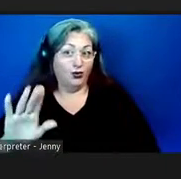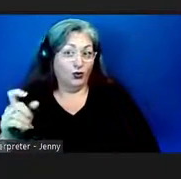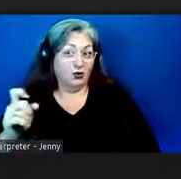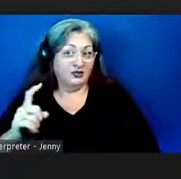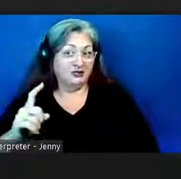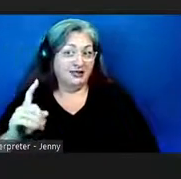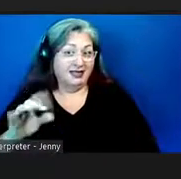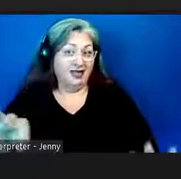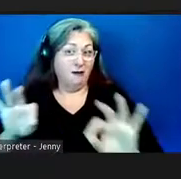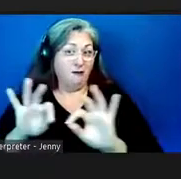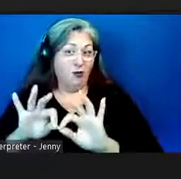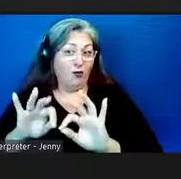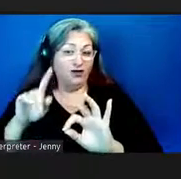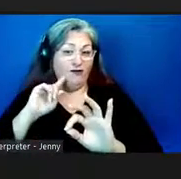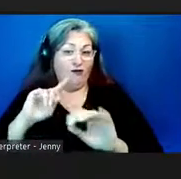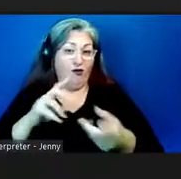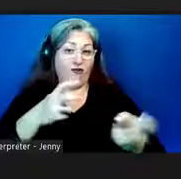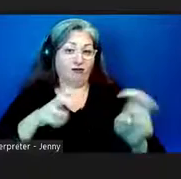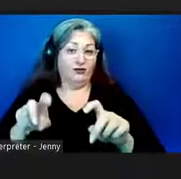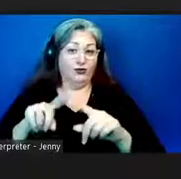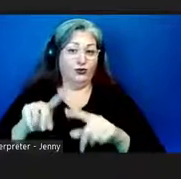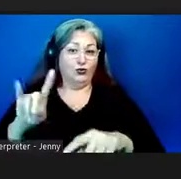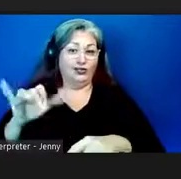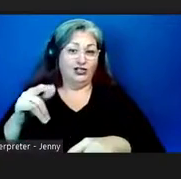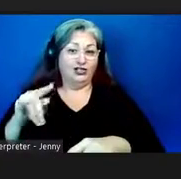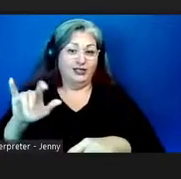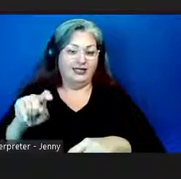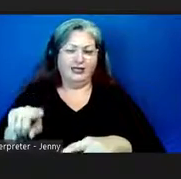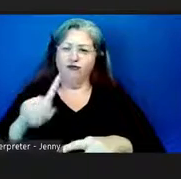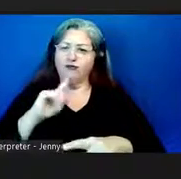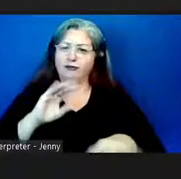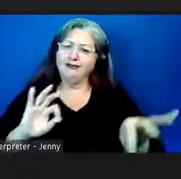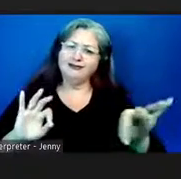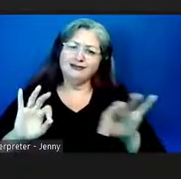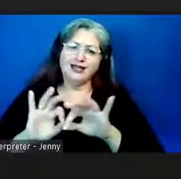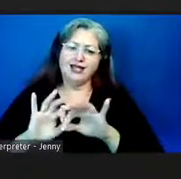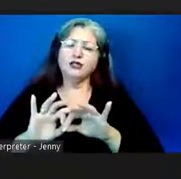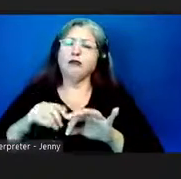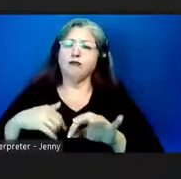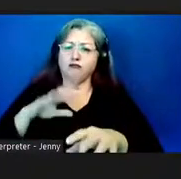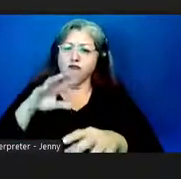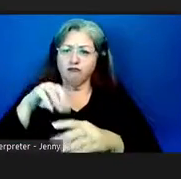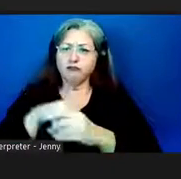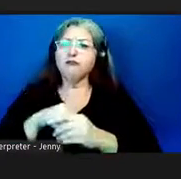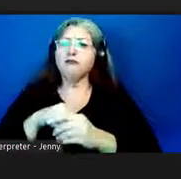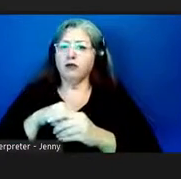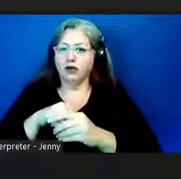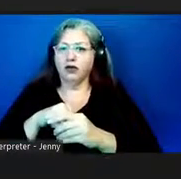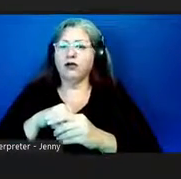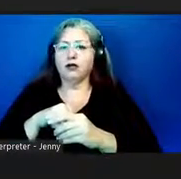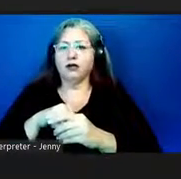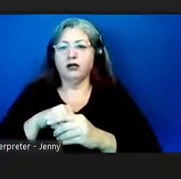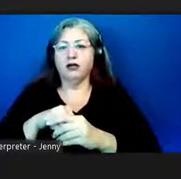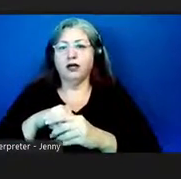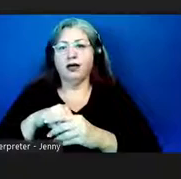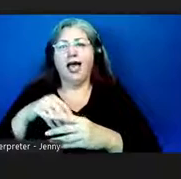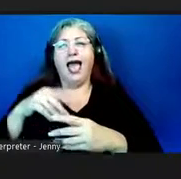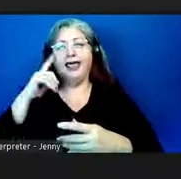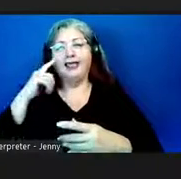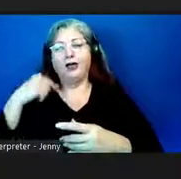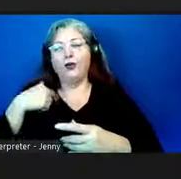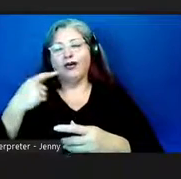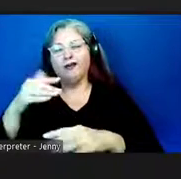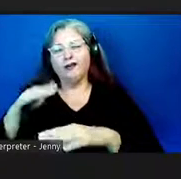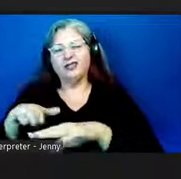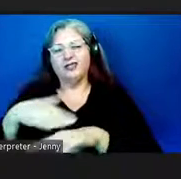importance of digitization is essential and we are participating in that i think a bit slow as i mentioned a little